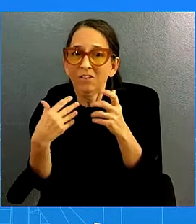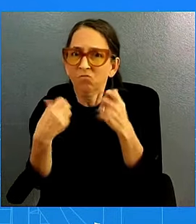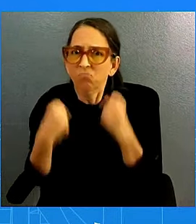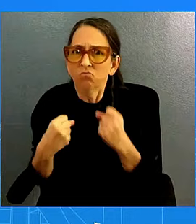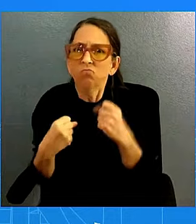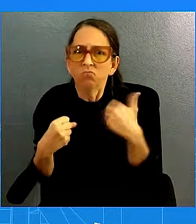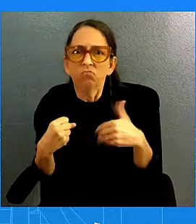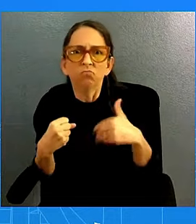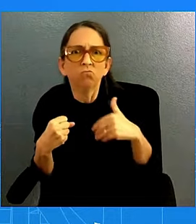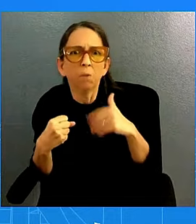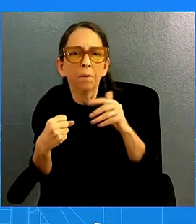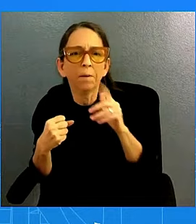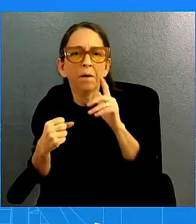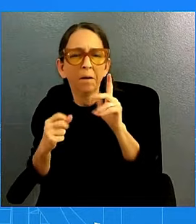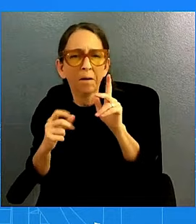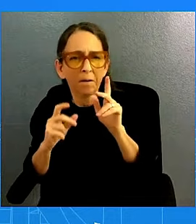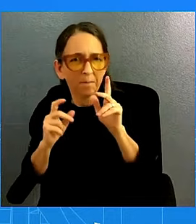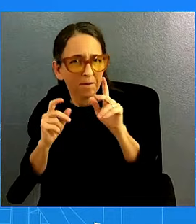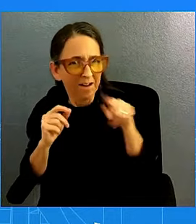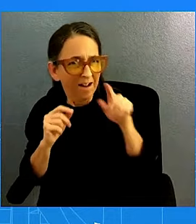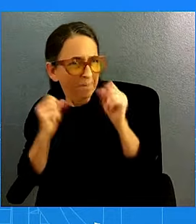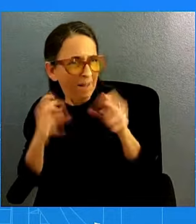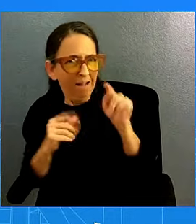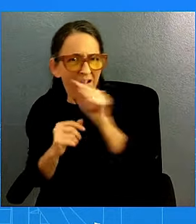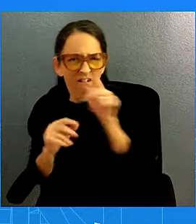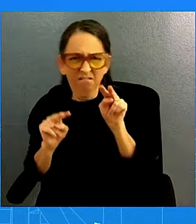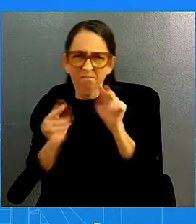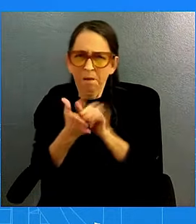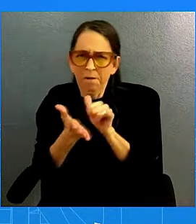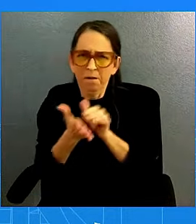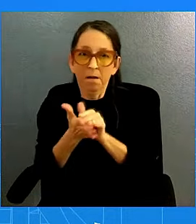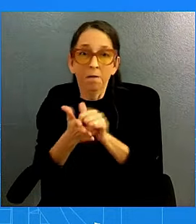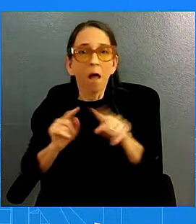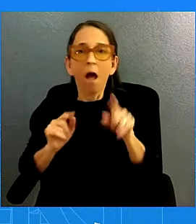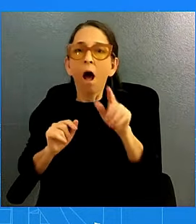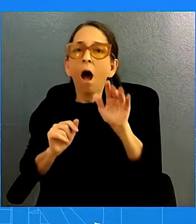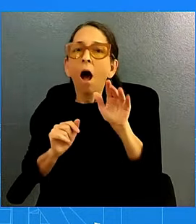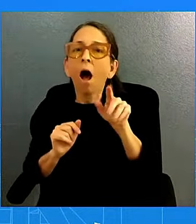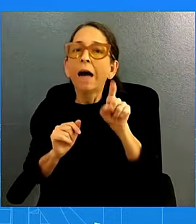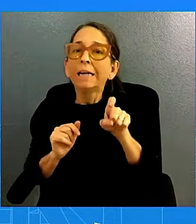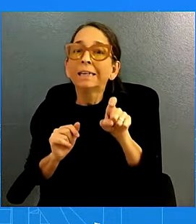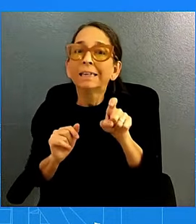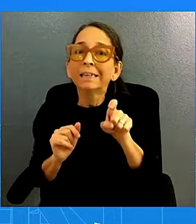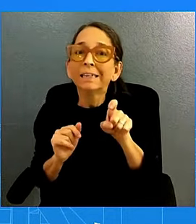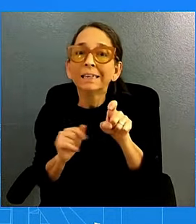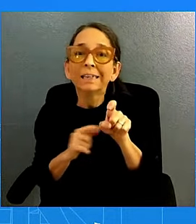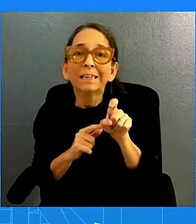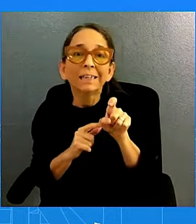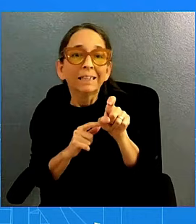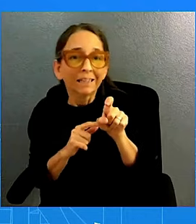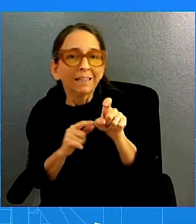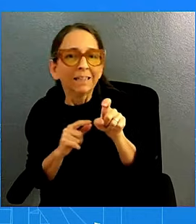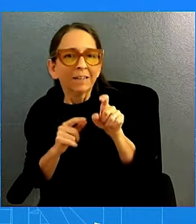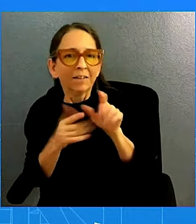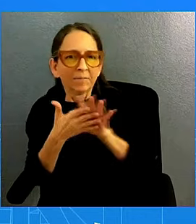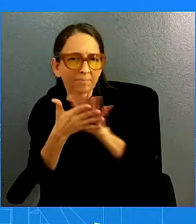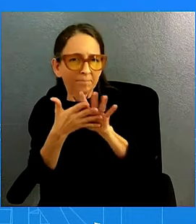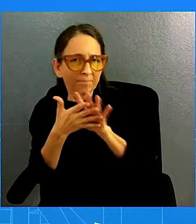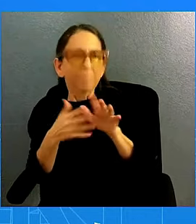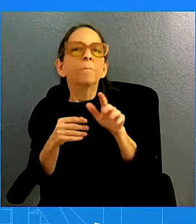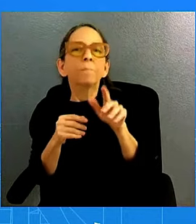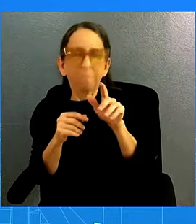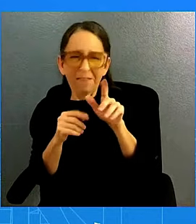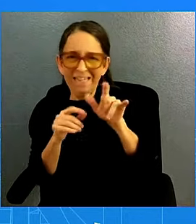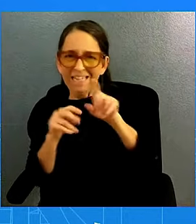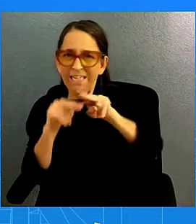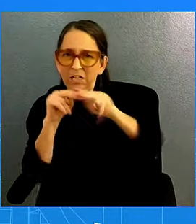all remember claims that we'd need a recession to lower inflation, with some going so far as saying that